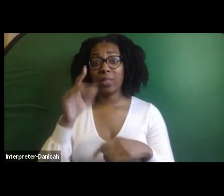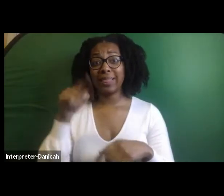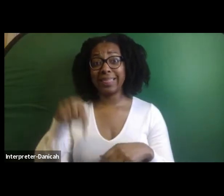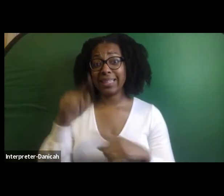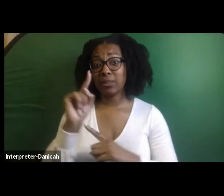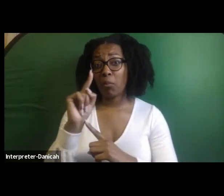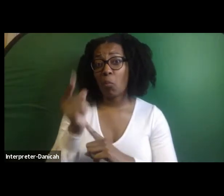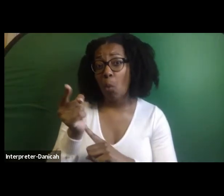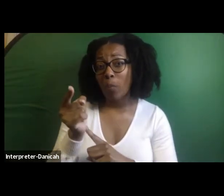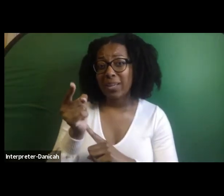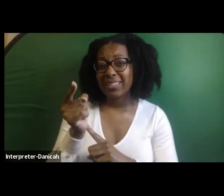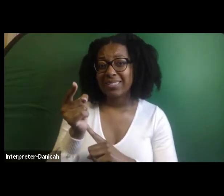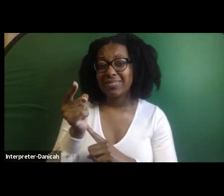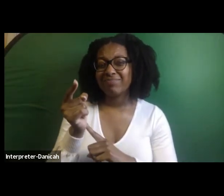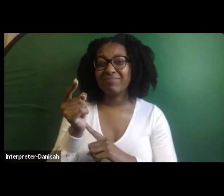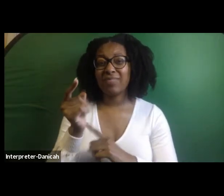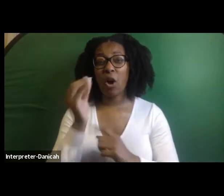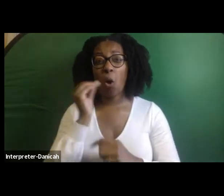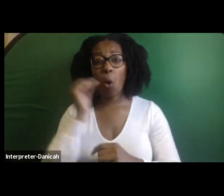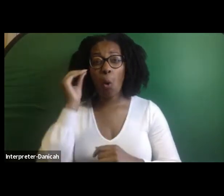it home home? Nah.